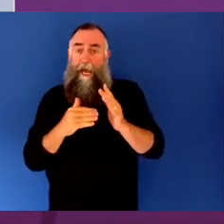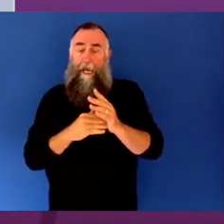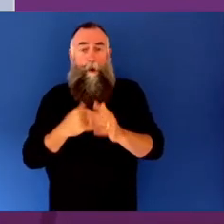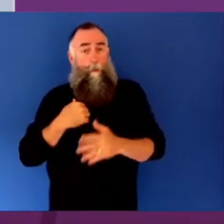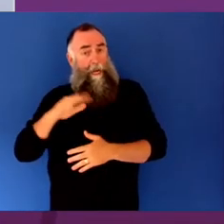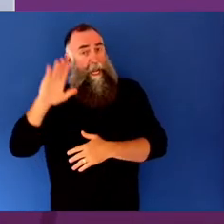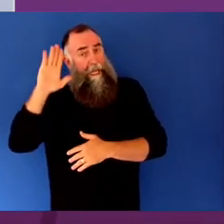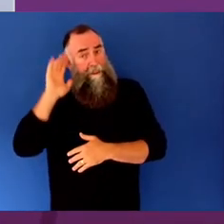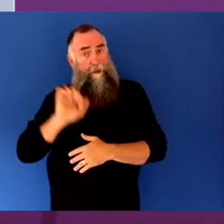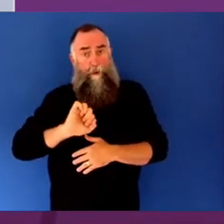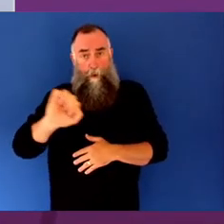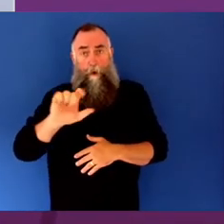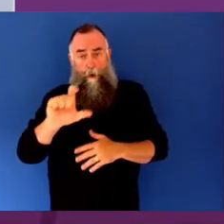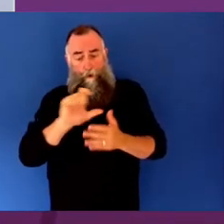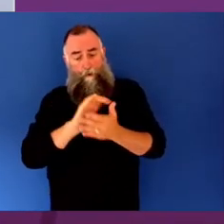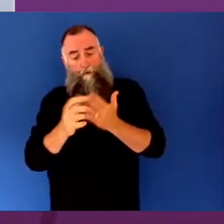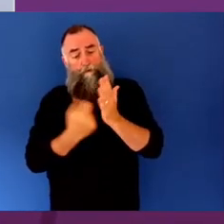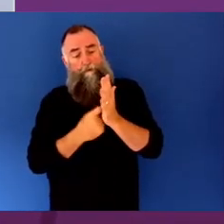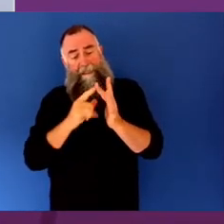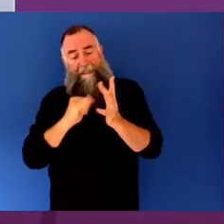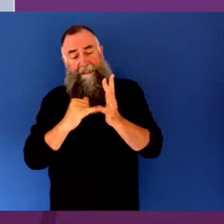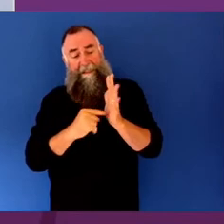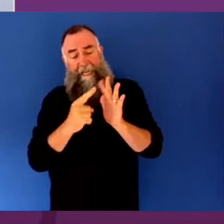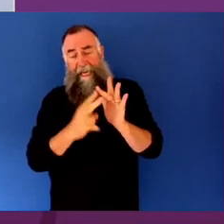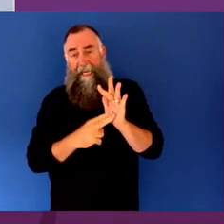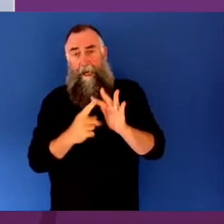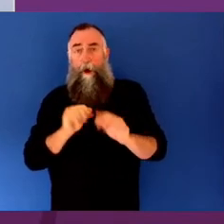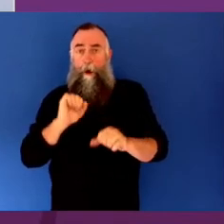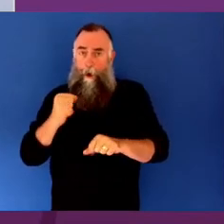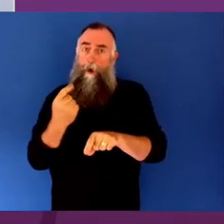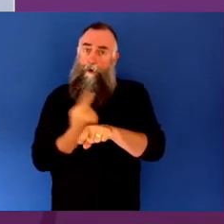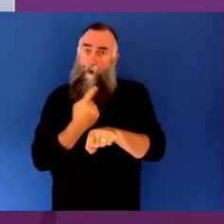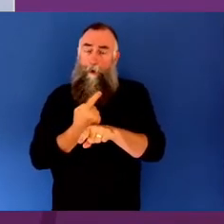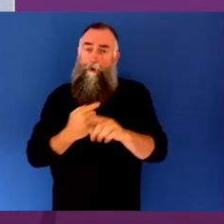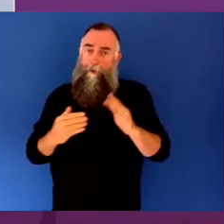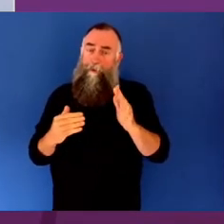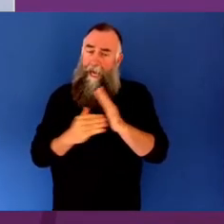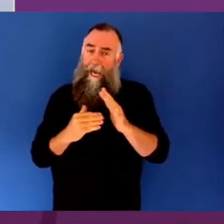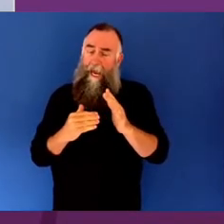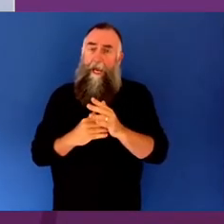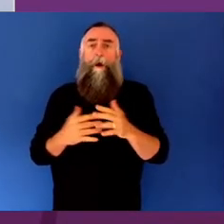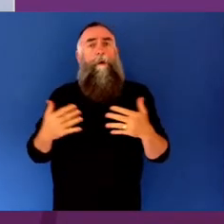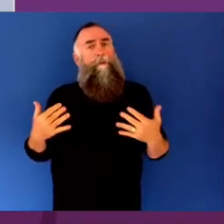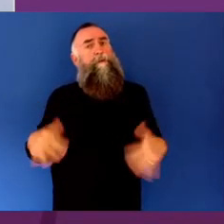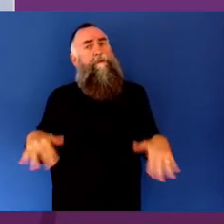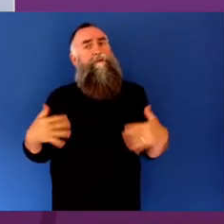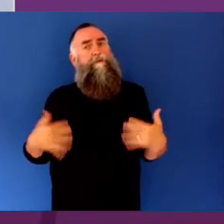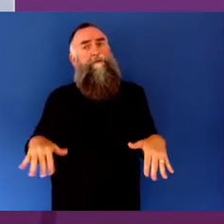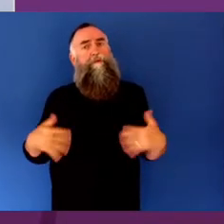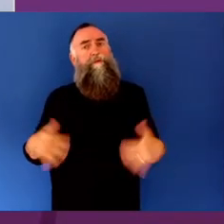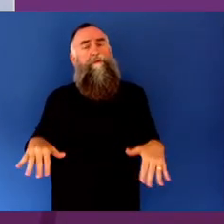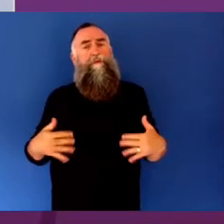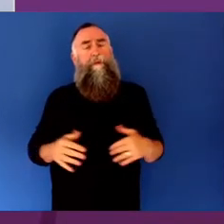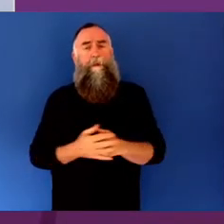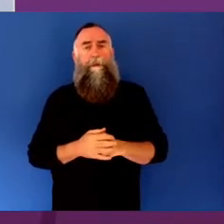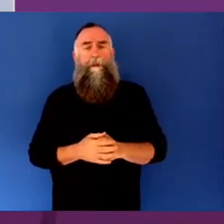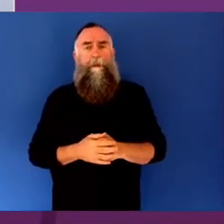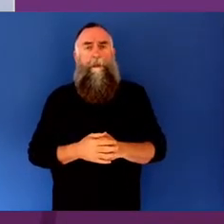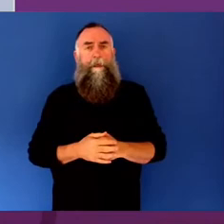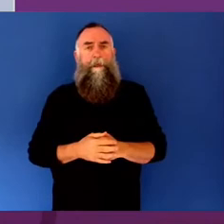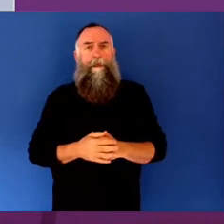be making it simple enough and creating the visible pathways for